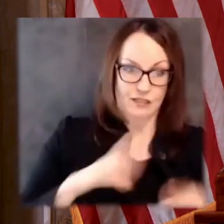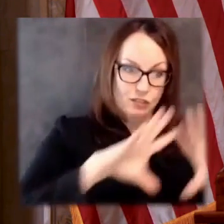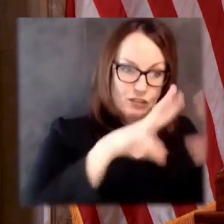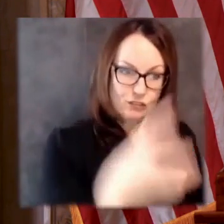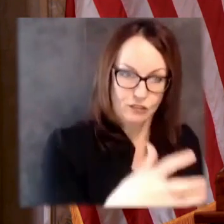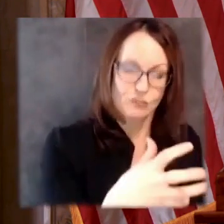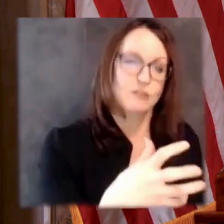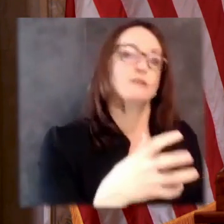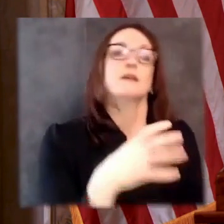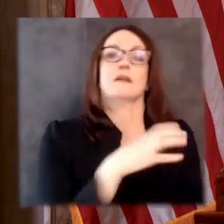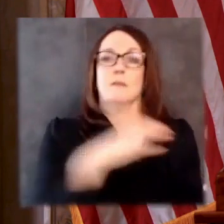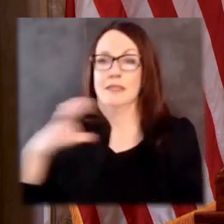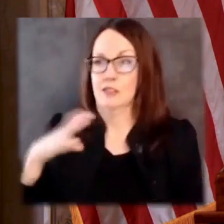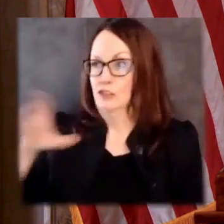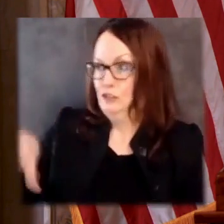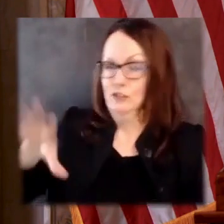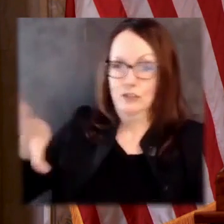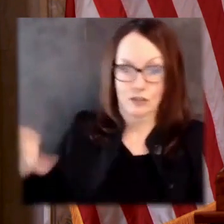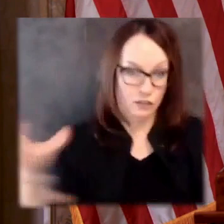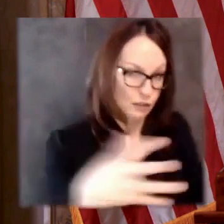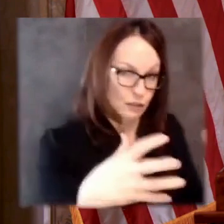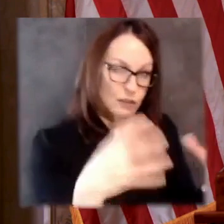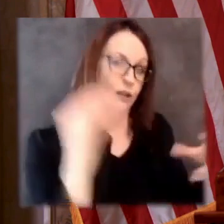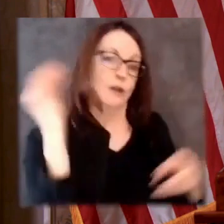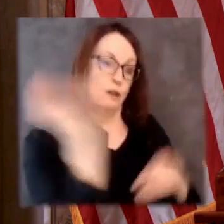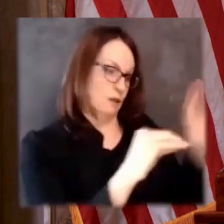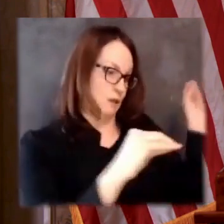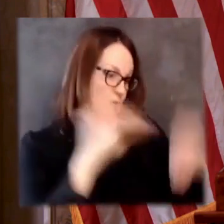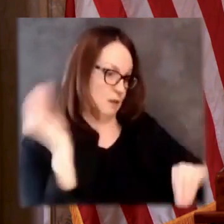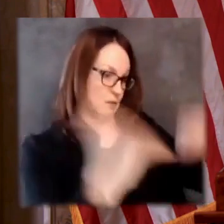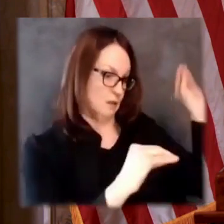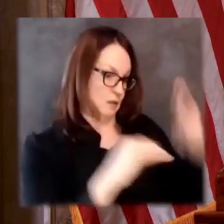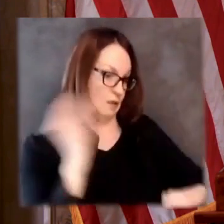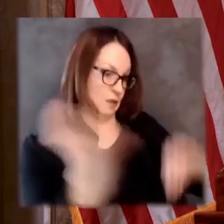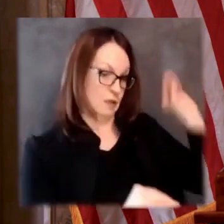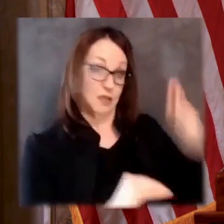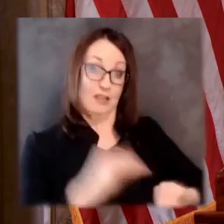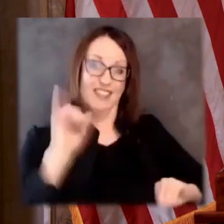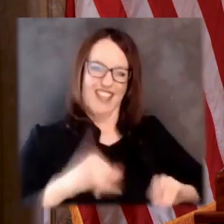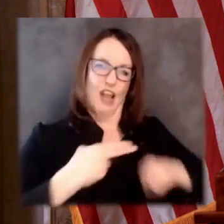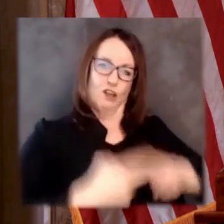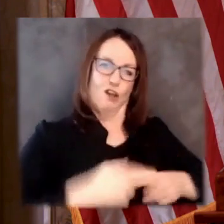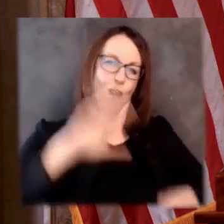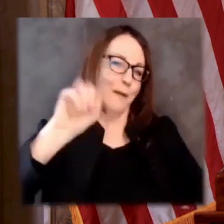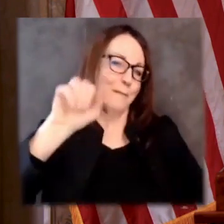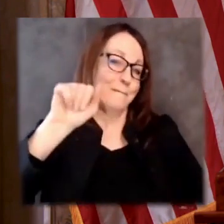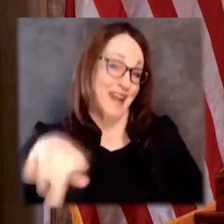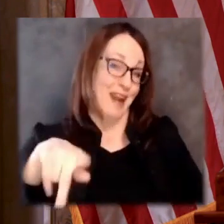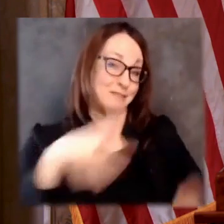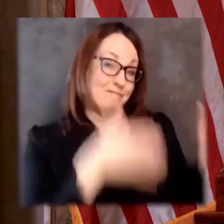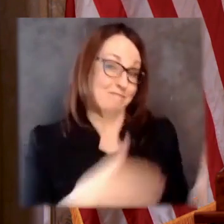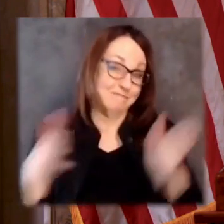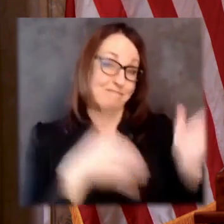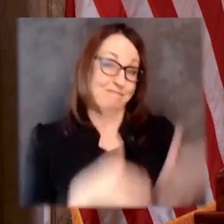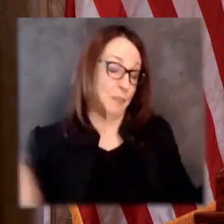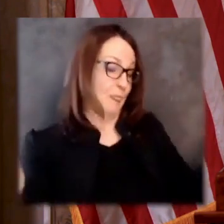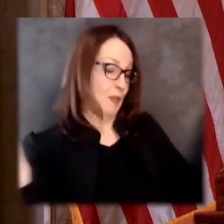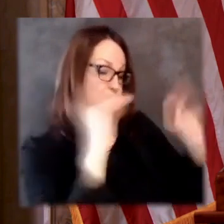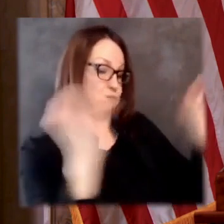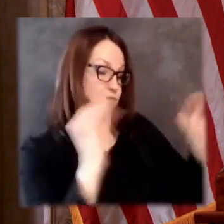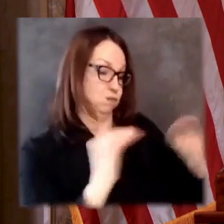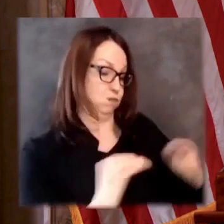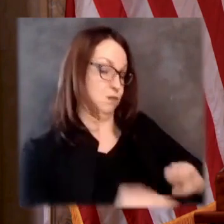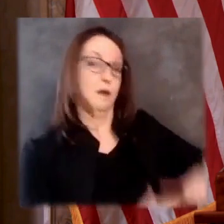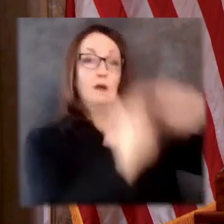my biannual budget is going to make sure that the legislature draws our maps in the light of day, in the public eye, and